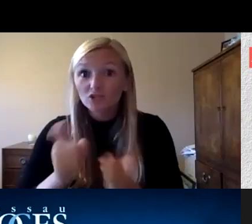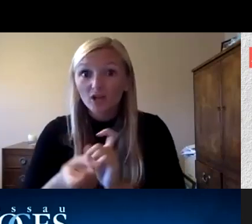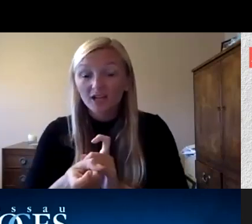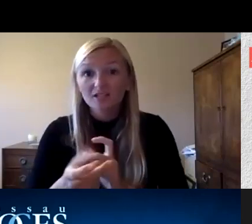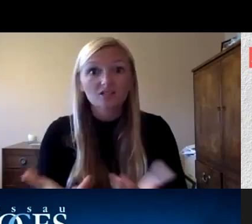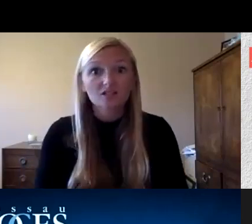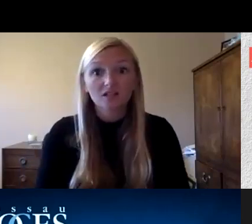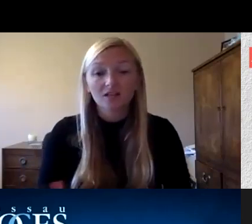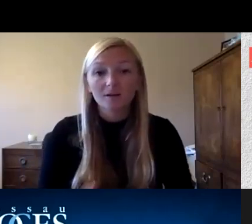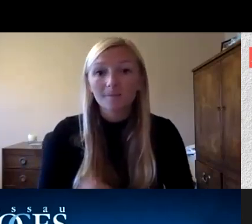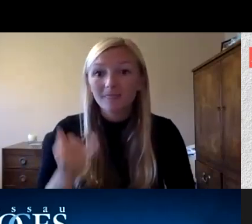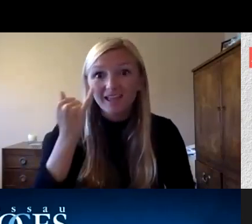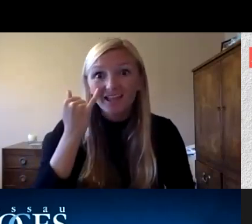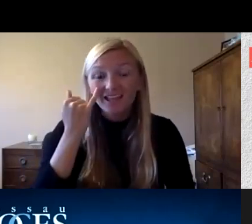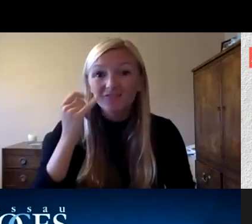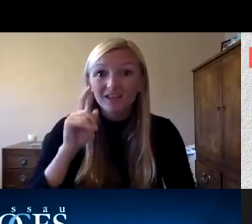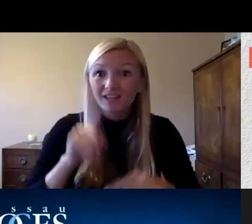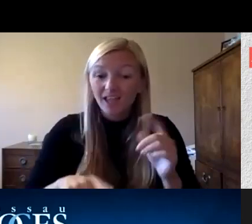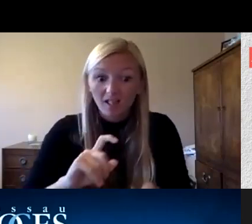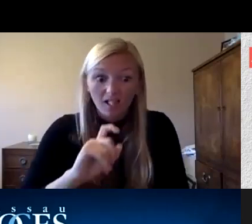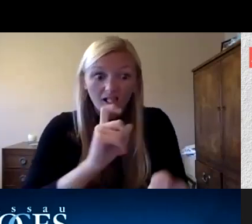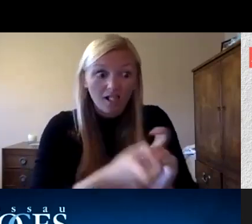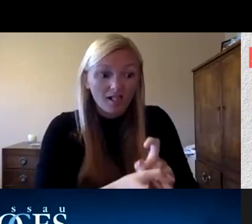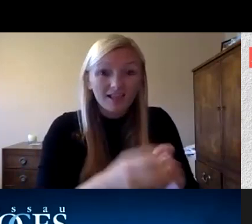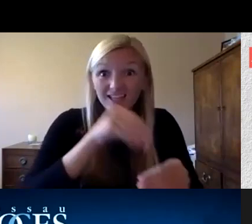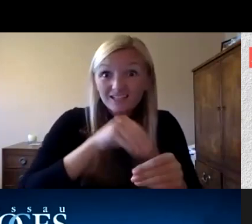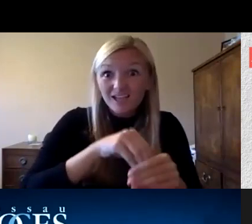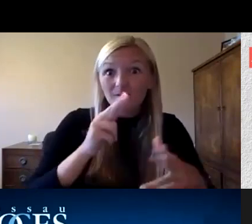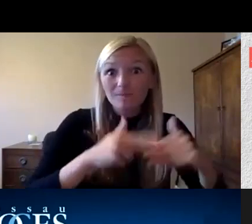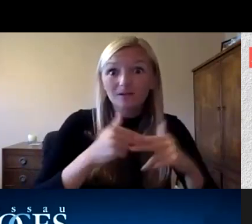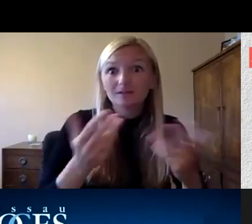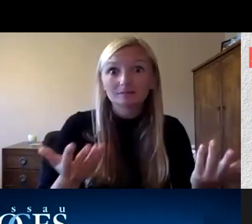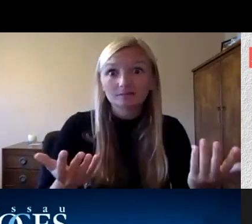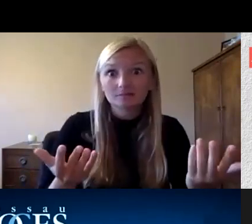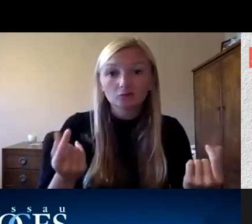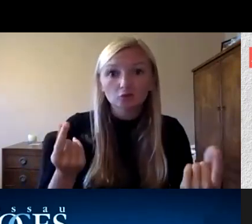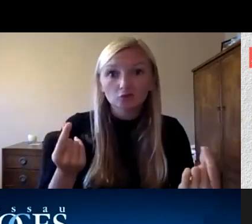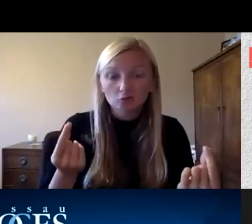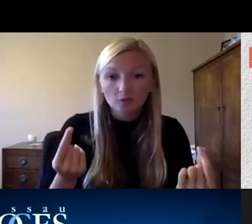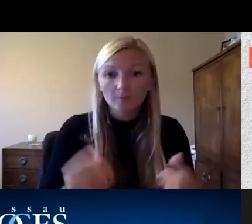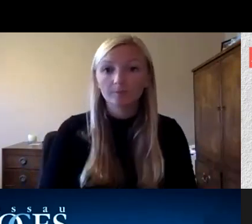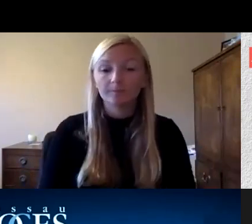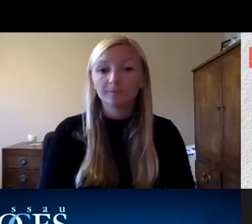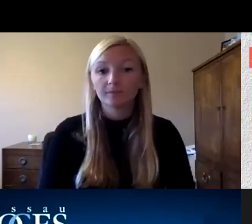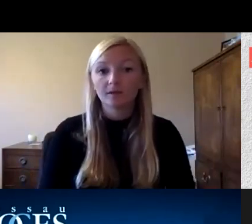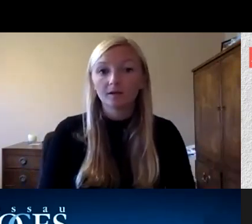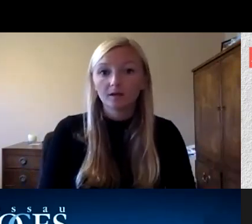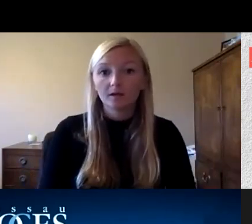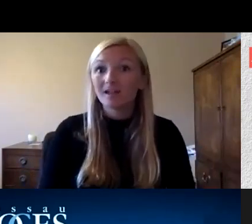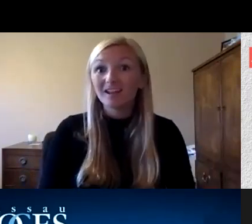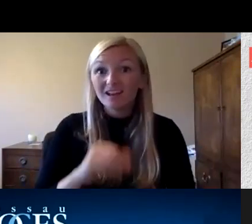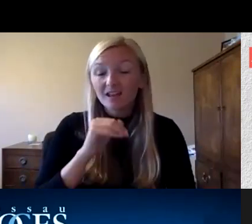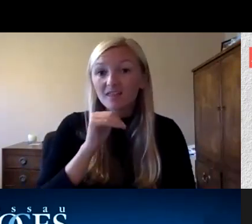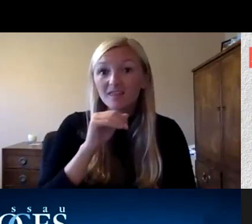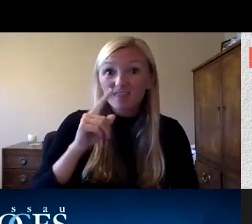systems in the existing buildings up to an appropriate level um it's kind of a moot point so we need to think about not just new construction